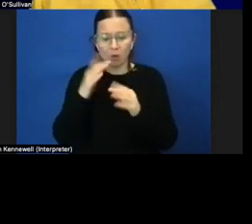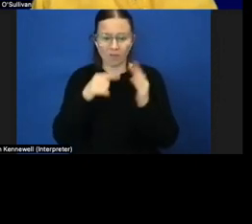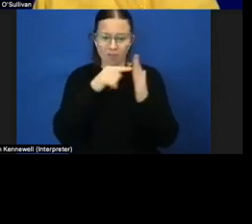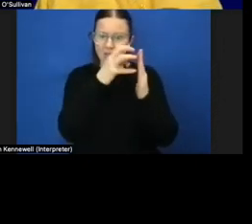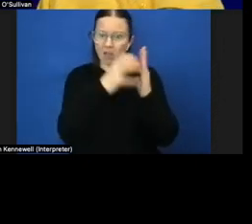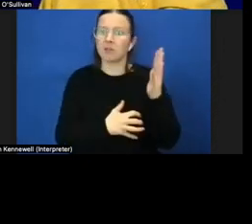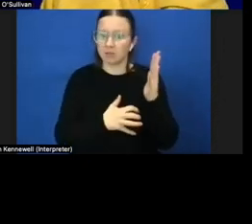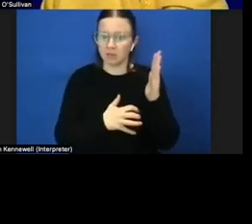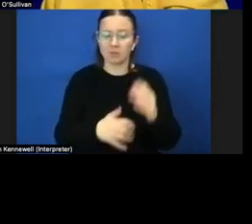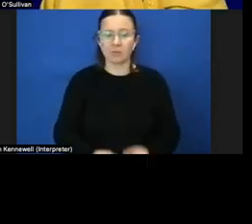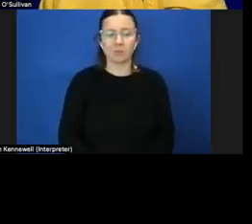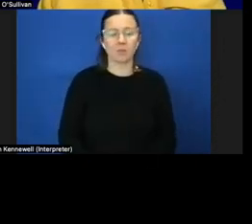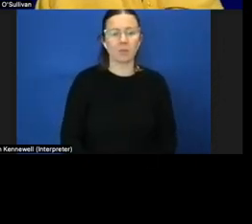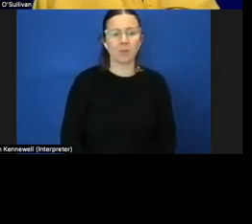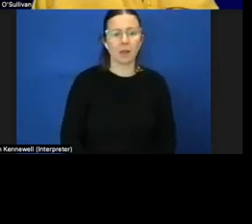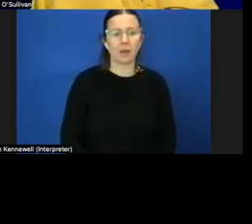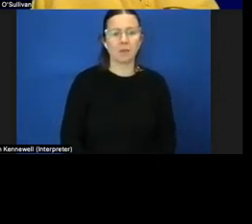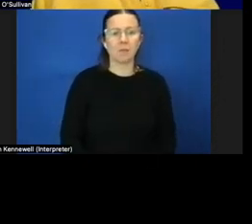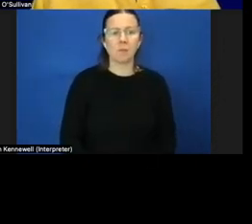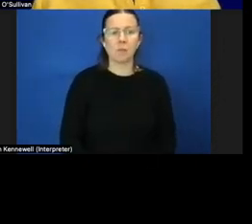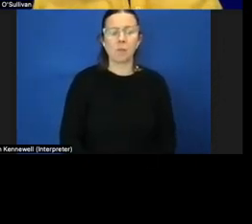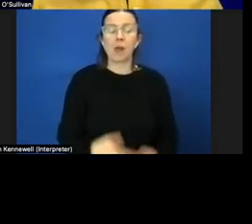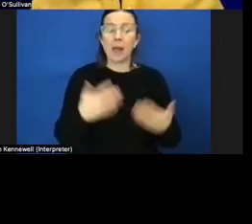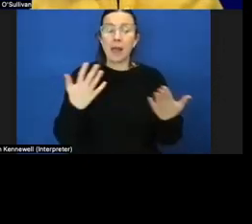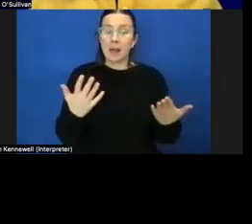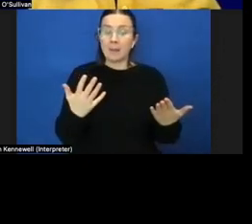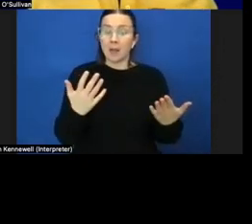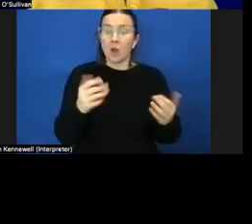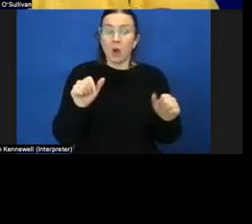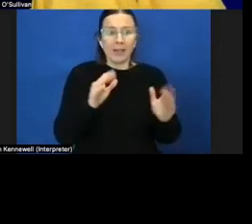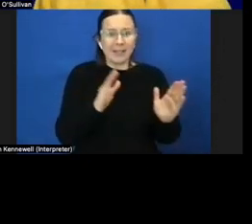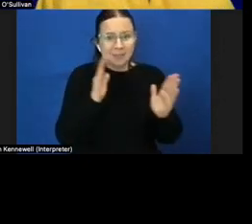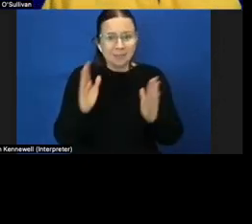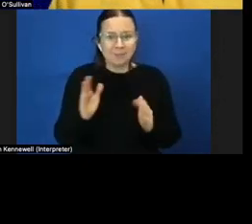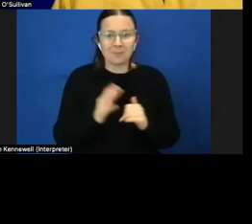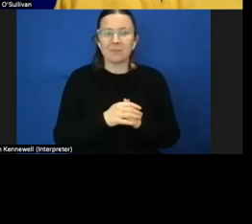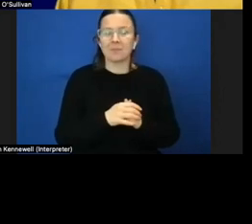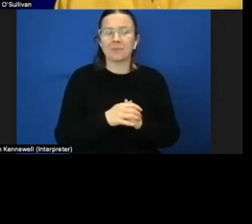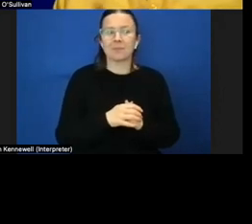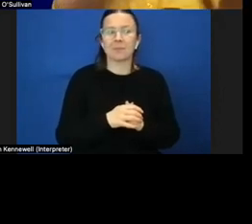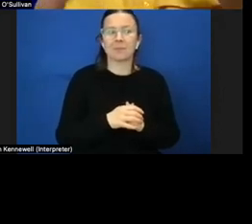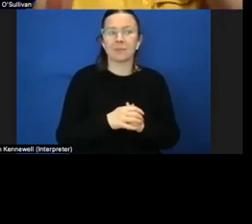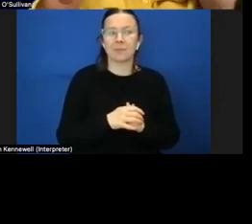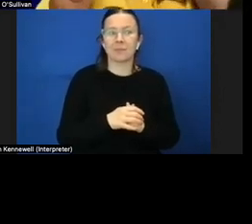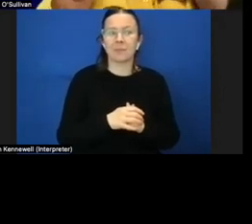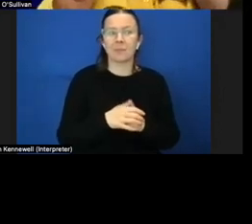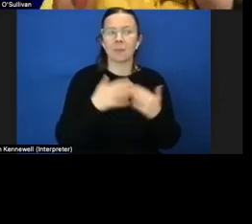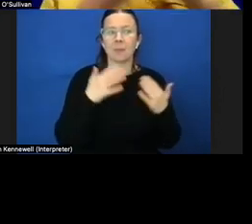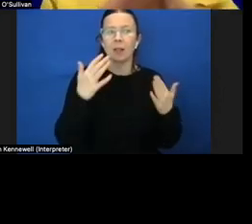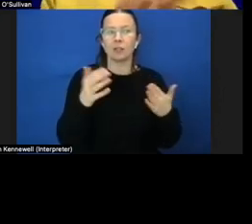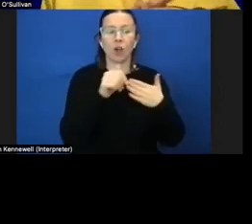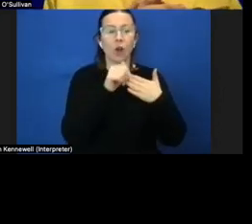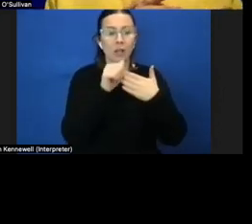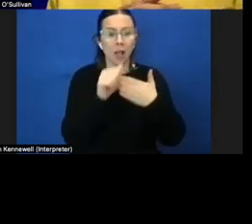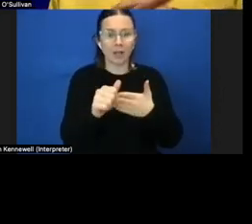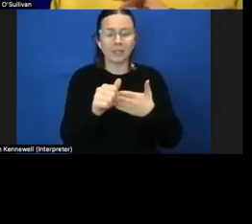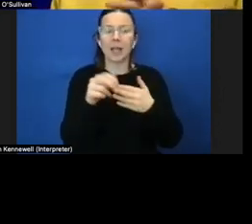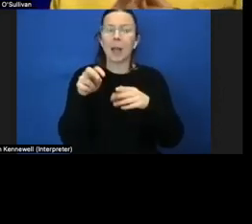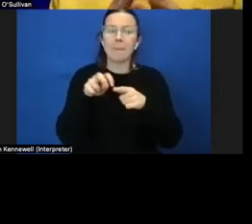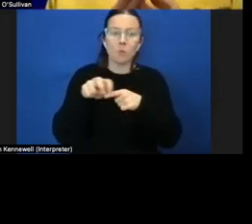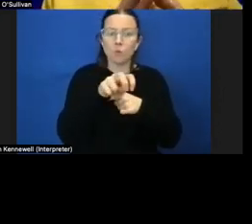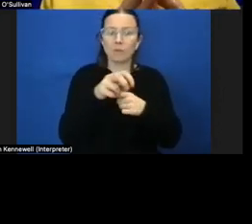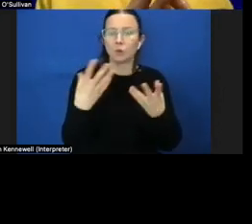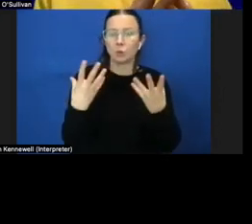um okay the next slide please thank you so guiding and moving together so